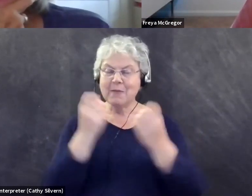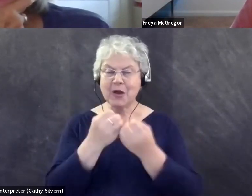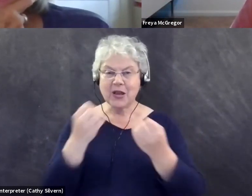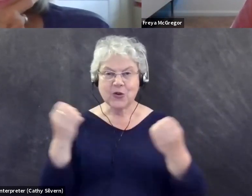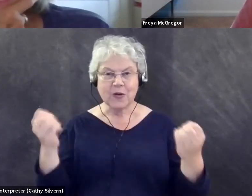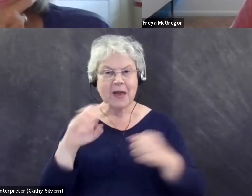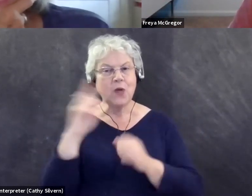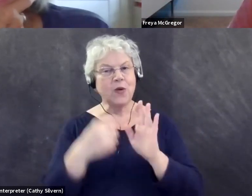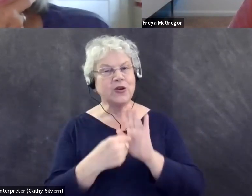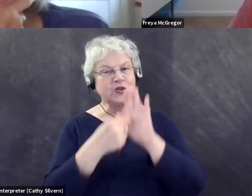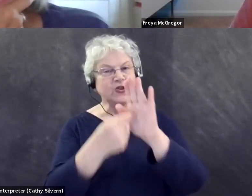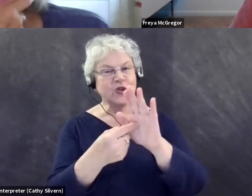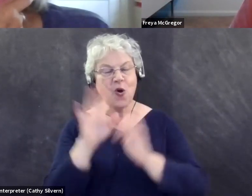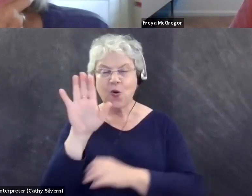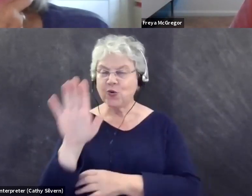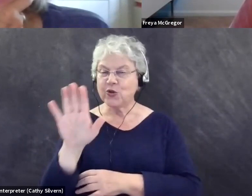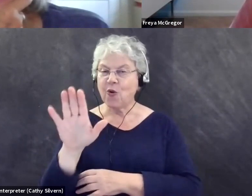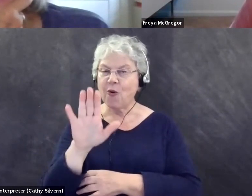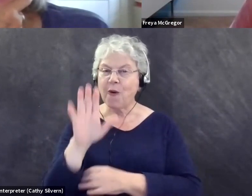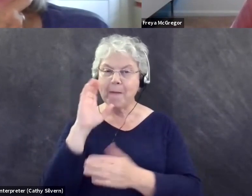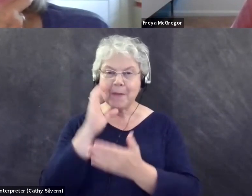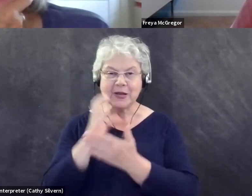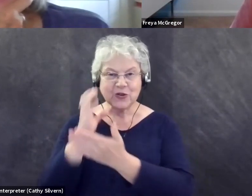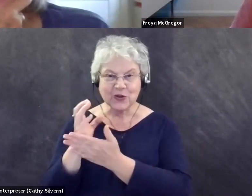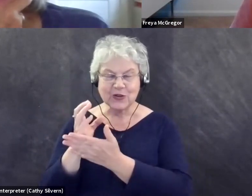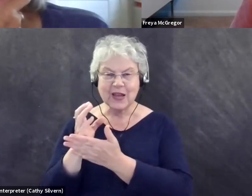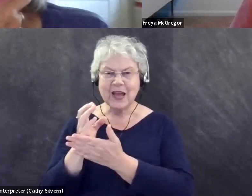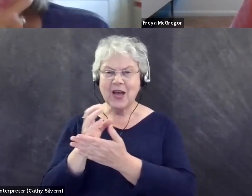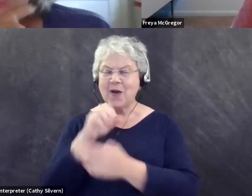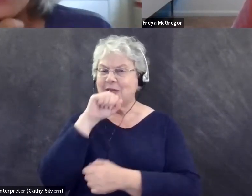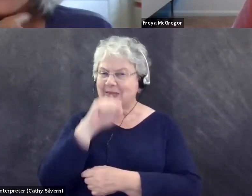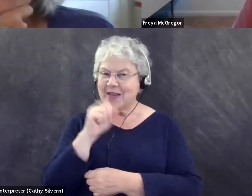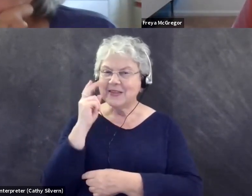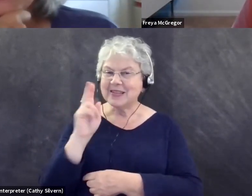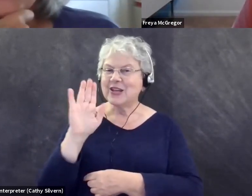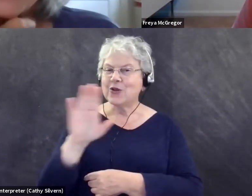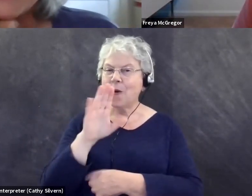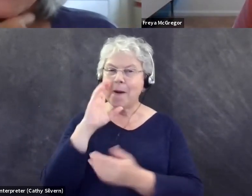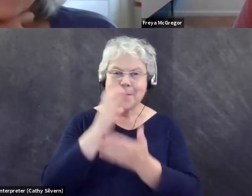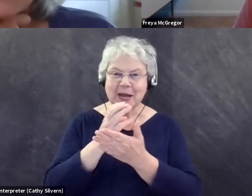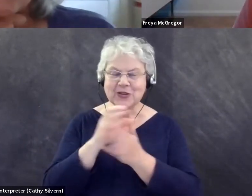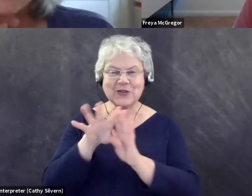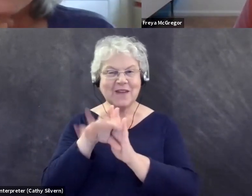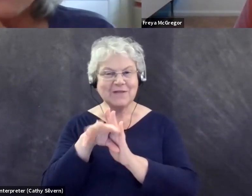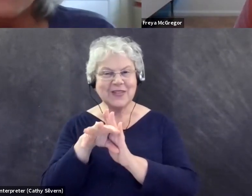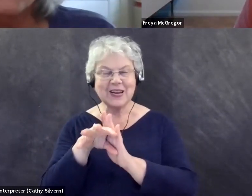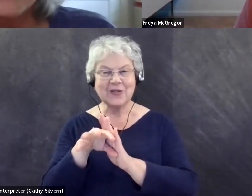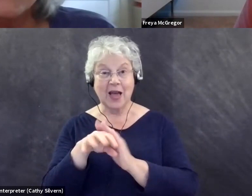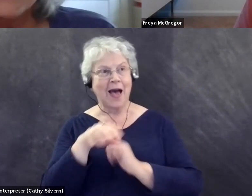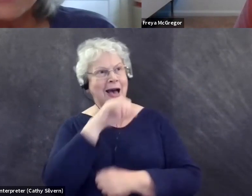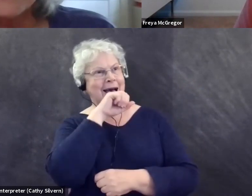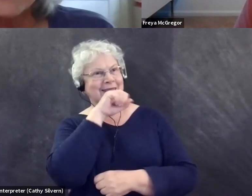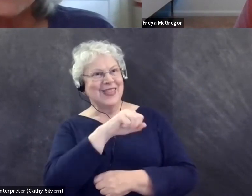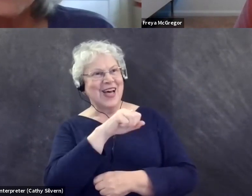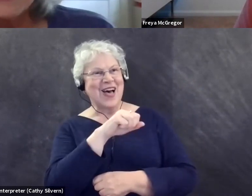Because, this person would really love to see any pictures or videos that have. I love that question mainly because I love